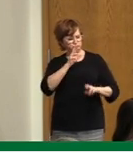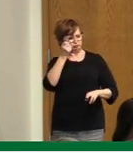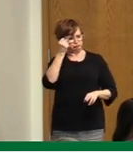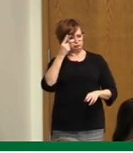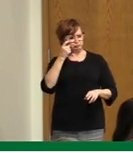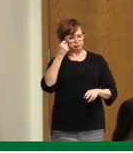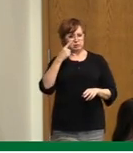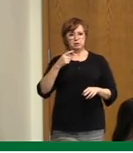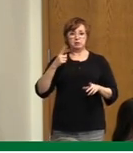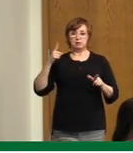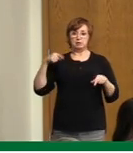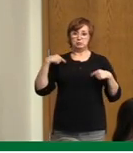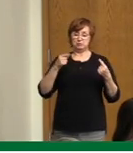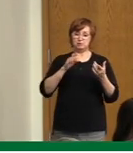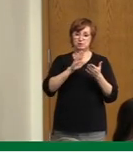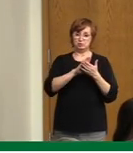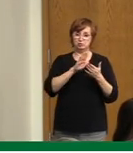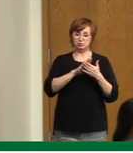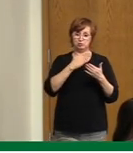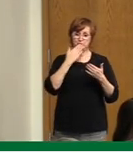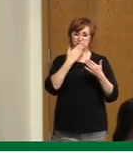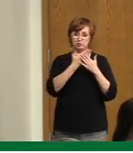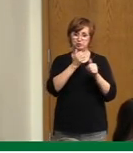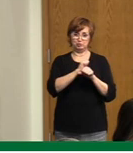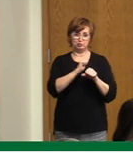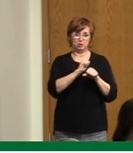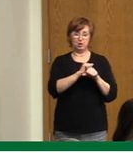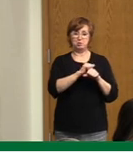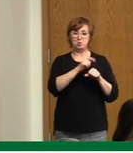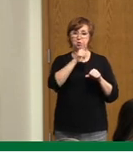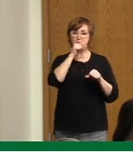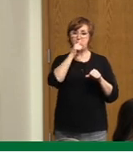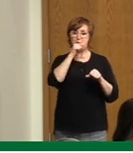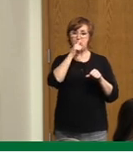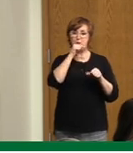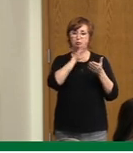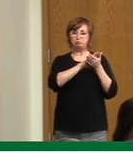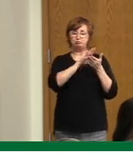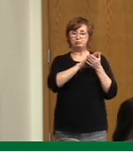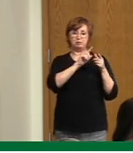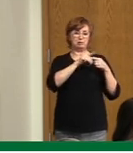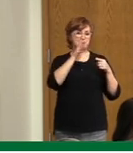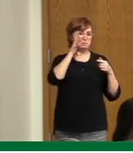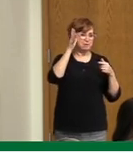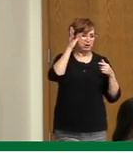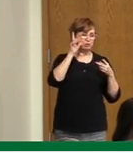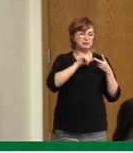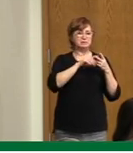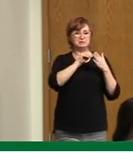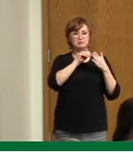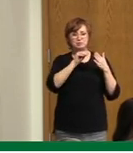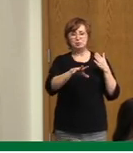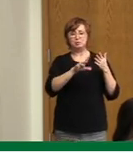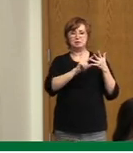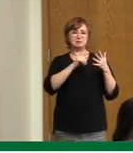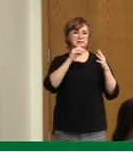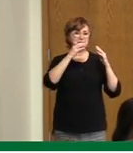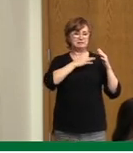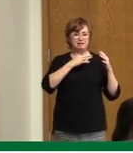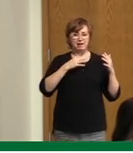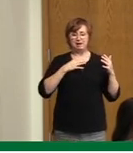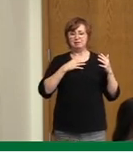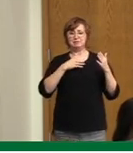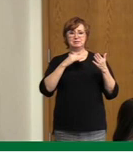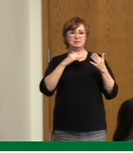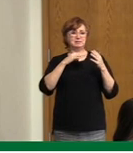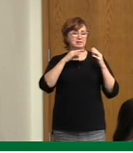really speaks to parents, children, teachers, staff, all complying. We've had a few situations where there's been transmission in a school bus